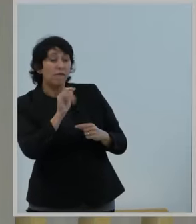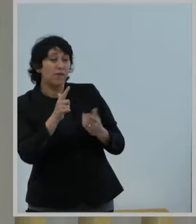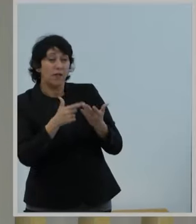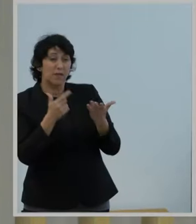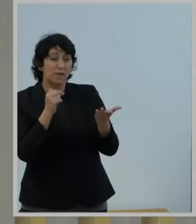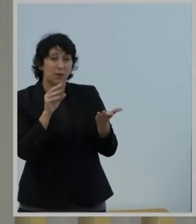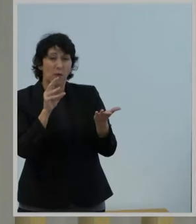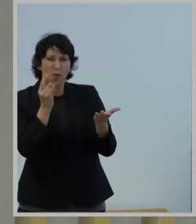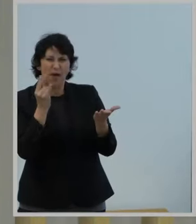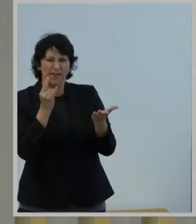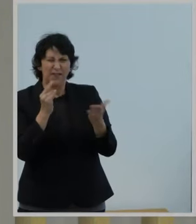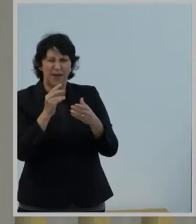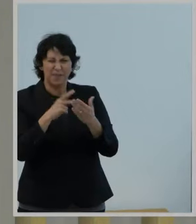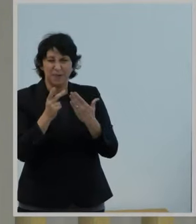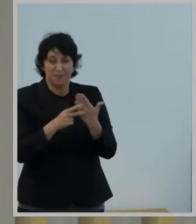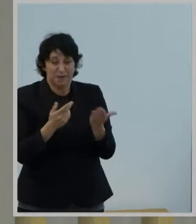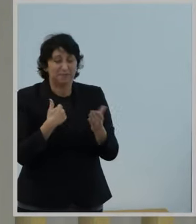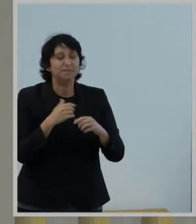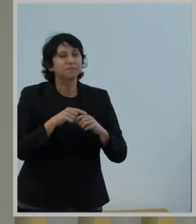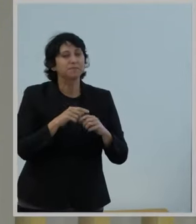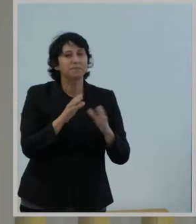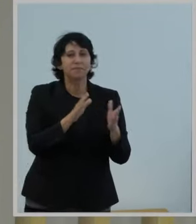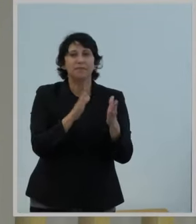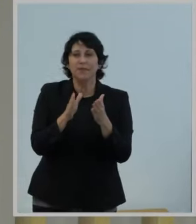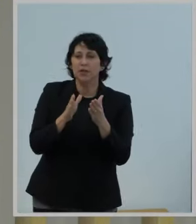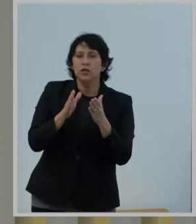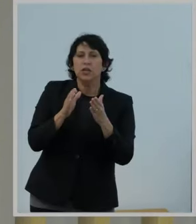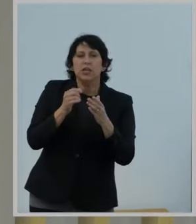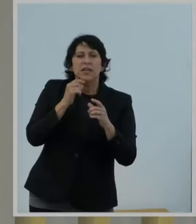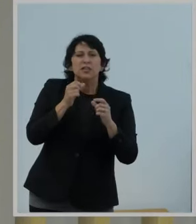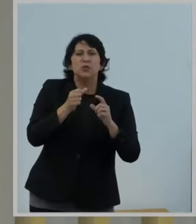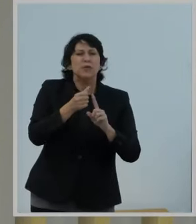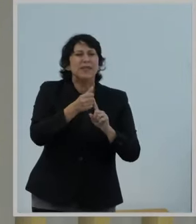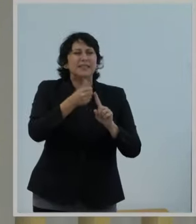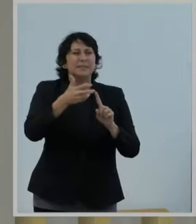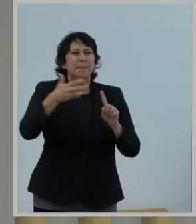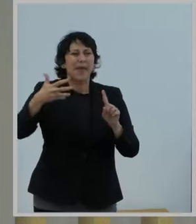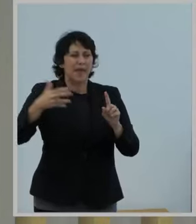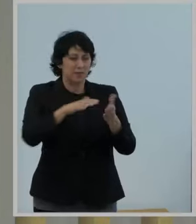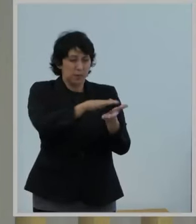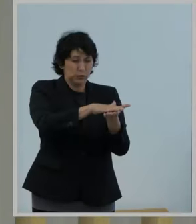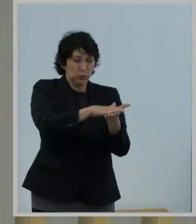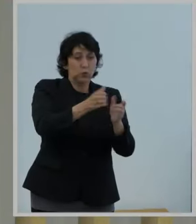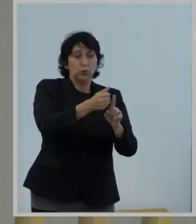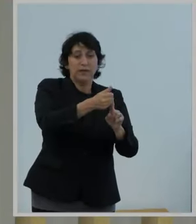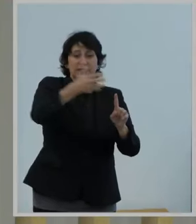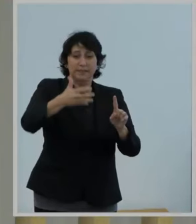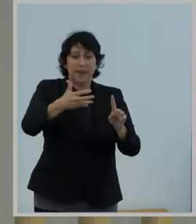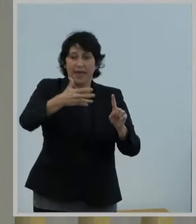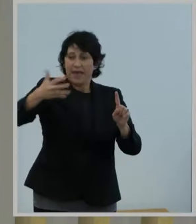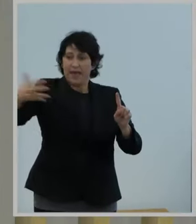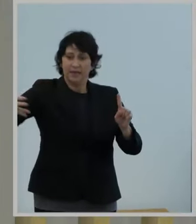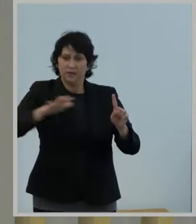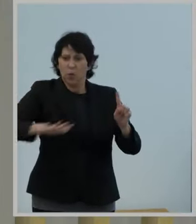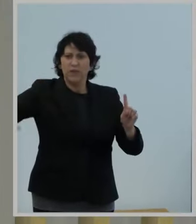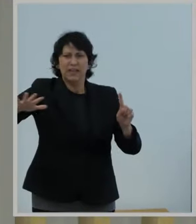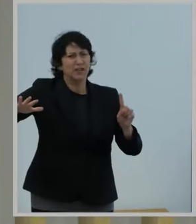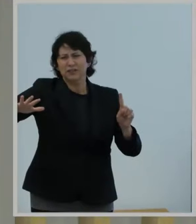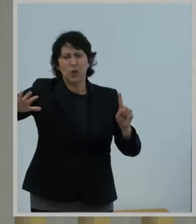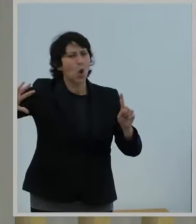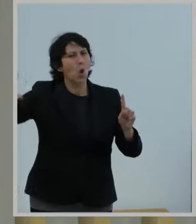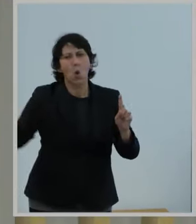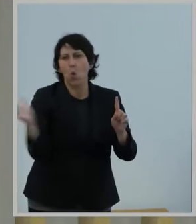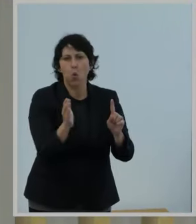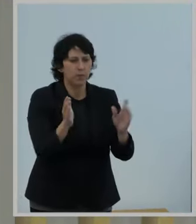bus Wi-Fi program. Instead of pursuing illegal expansions of E-rate outside of school classrooms and libraries, the FCC should instead be